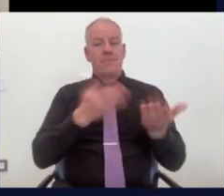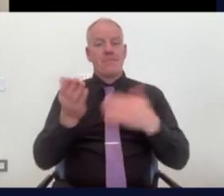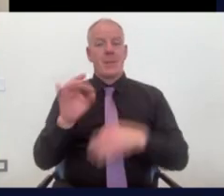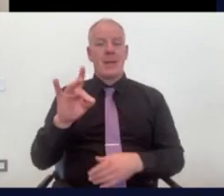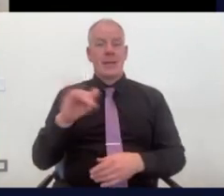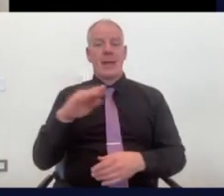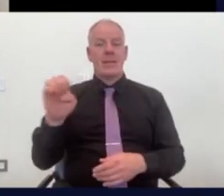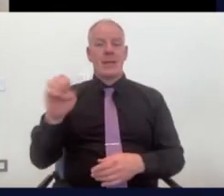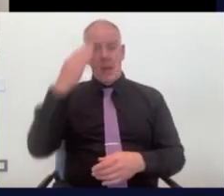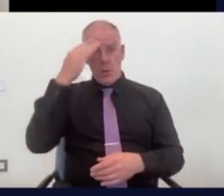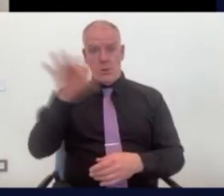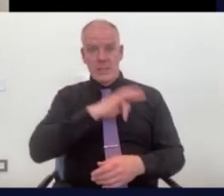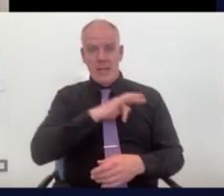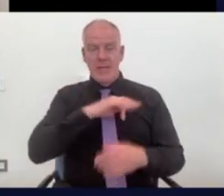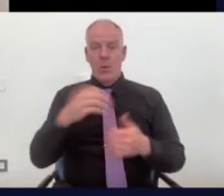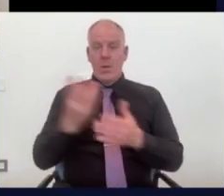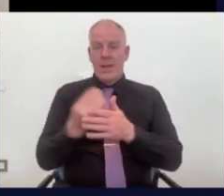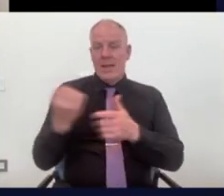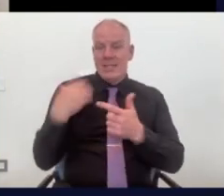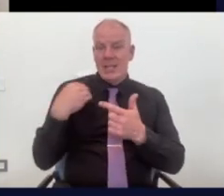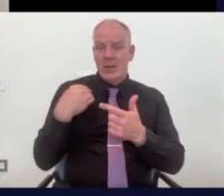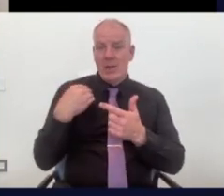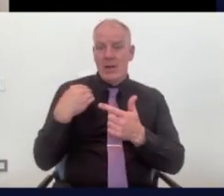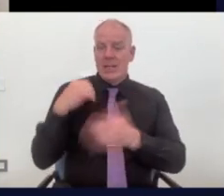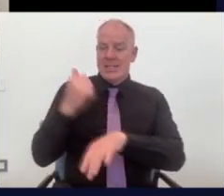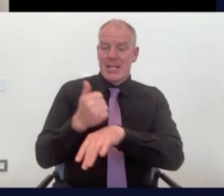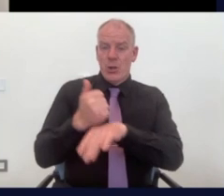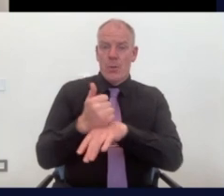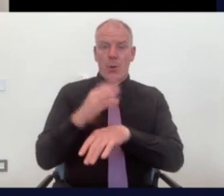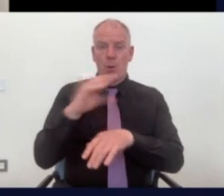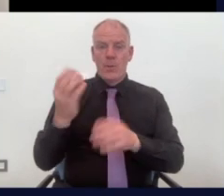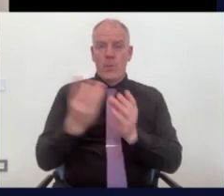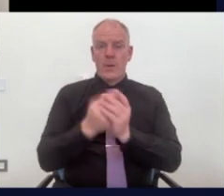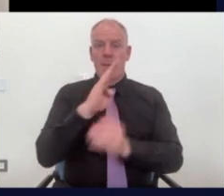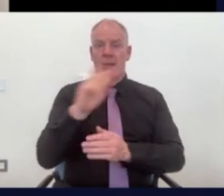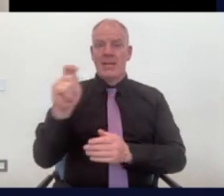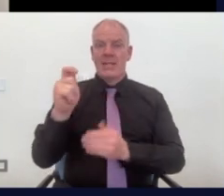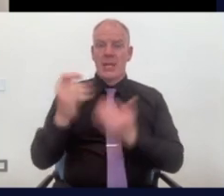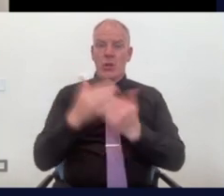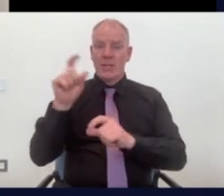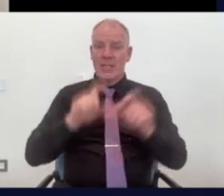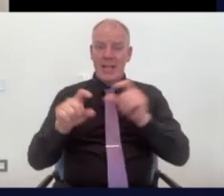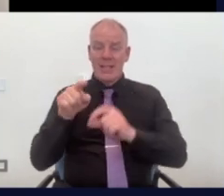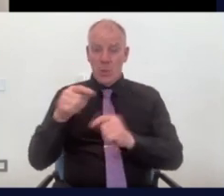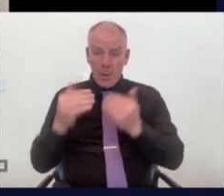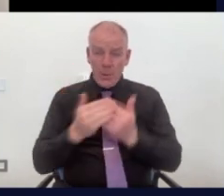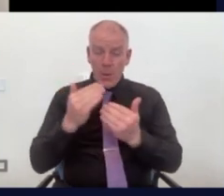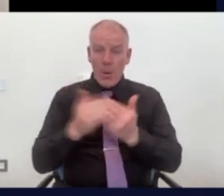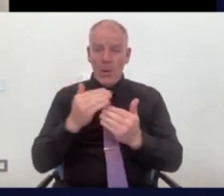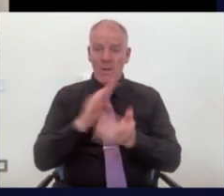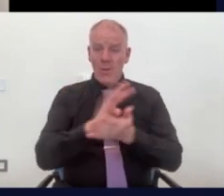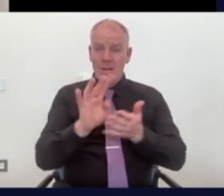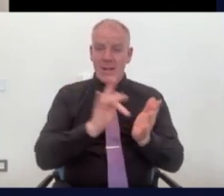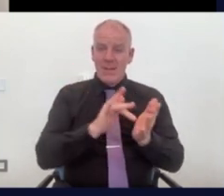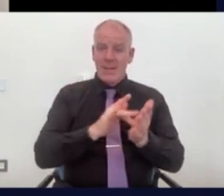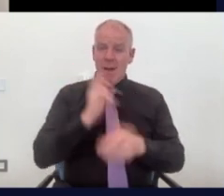sister were 14 and 15, I think, when you founded your company and came up to the BT Young Scientists. So you were obviously very young and it would have been quite hard, I guess, for